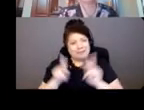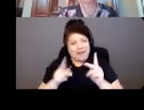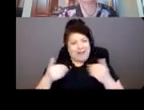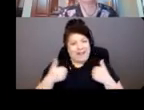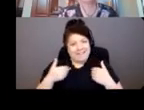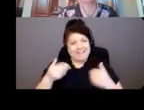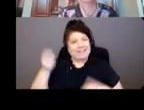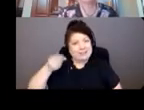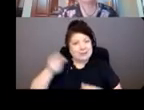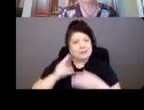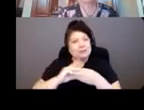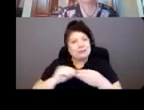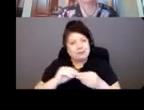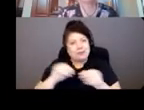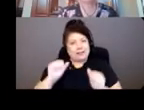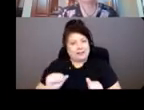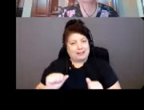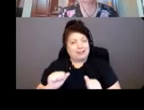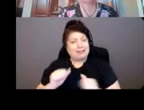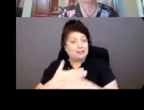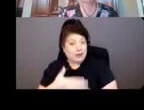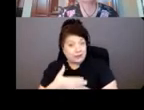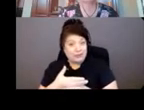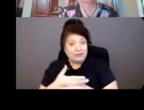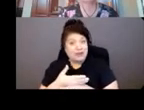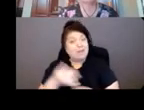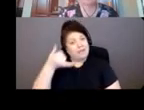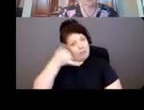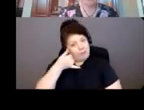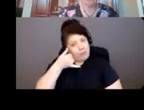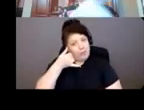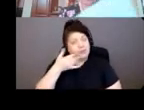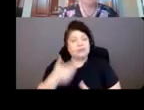Can we move on to the next slide? Thank you.